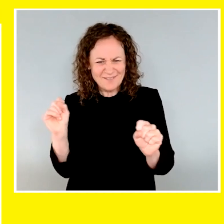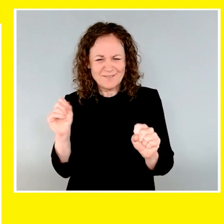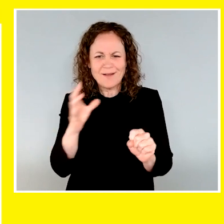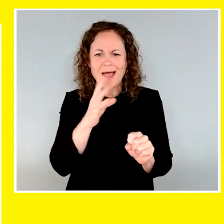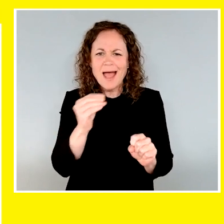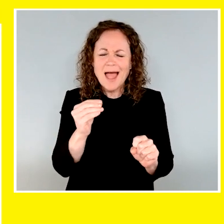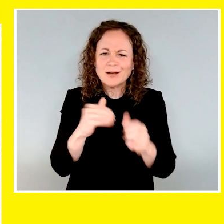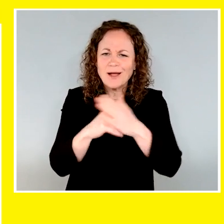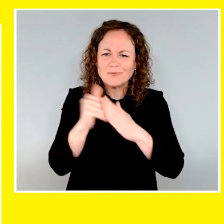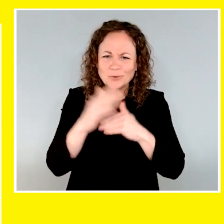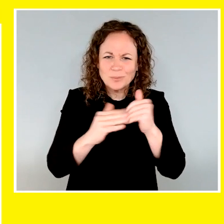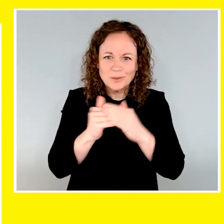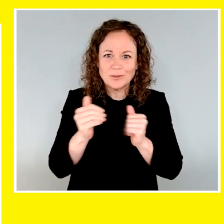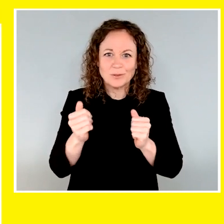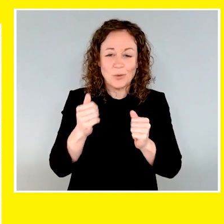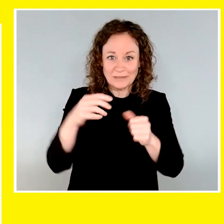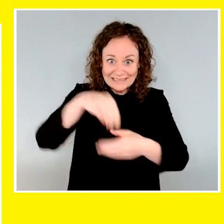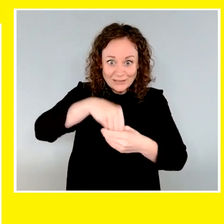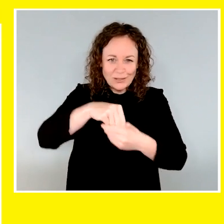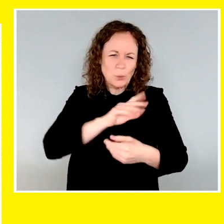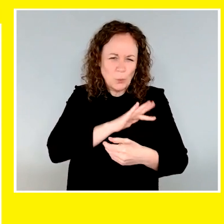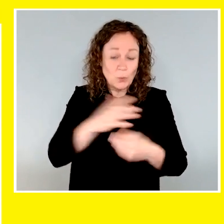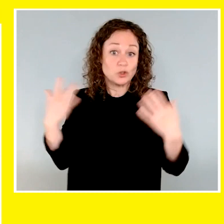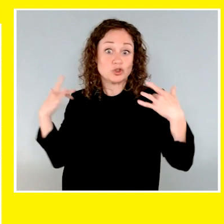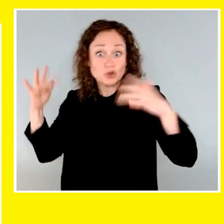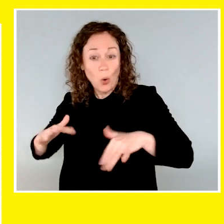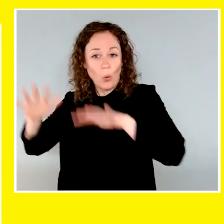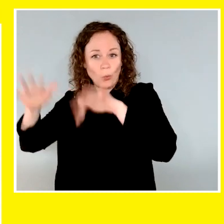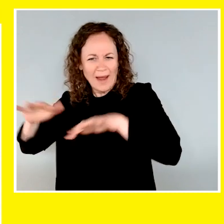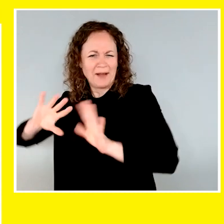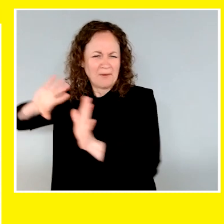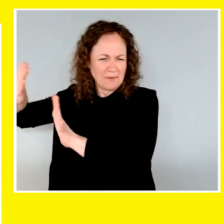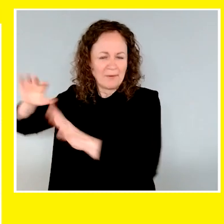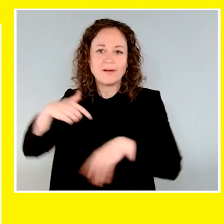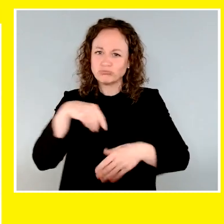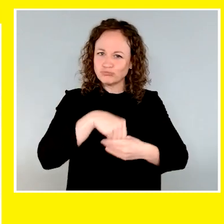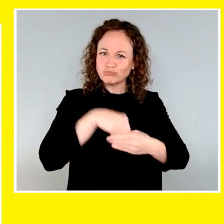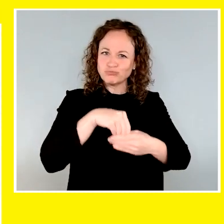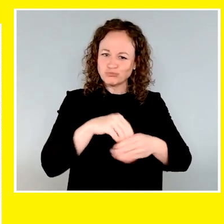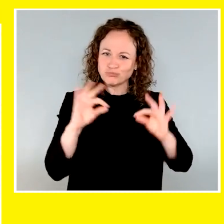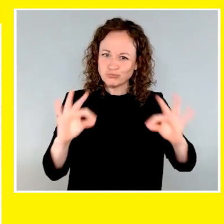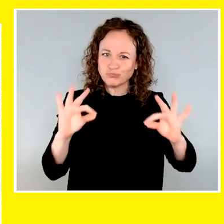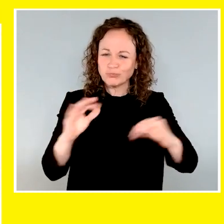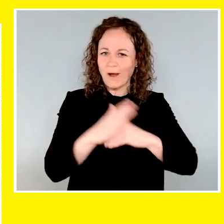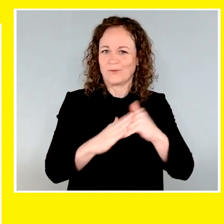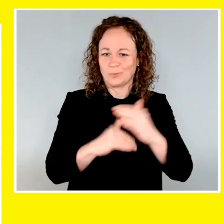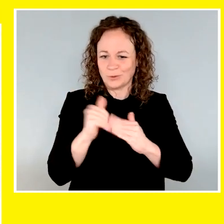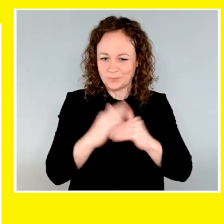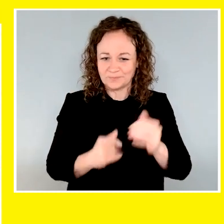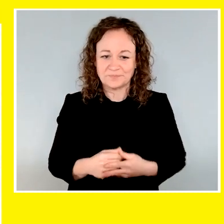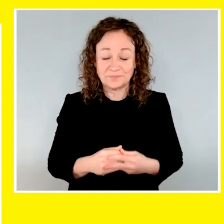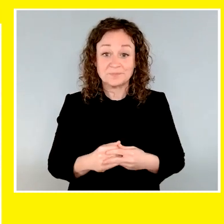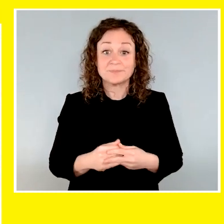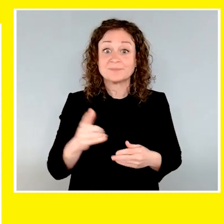Having the ability to customise the training space ourselves will help the dogs become familiar with a wide variety of situations,